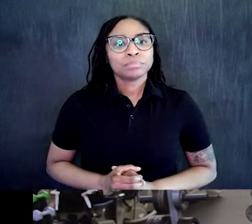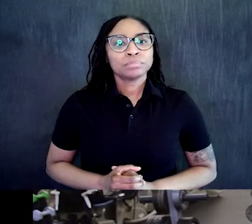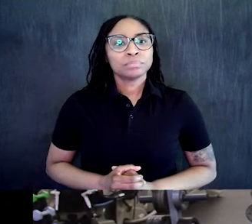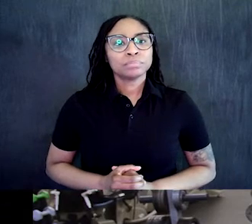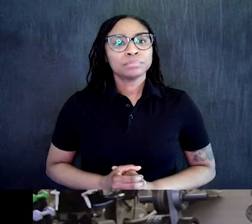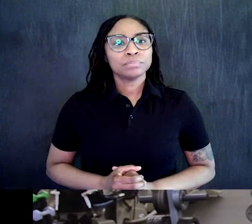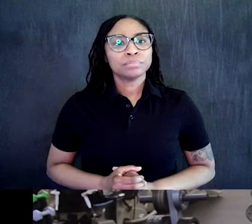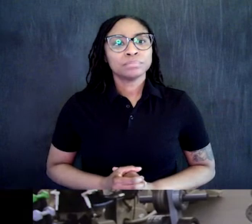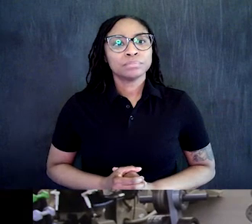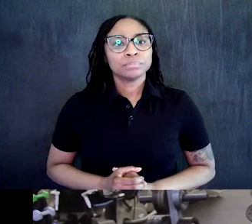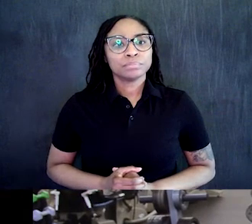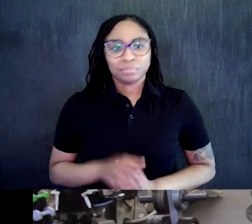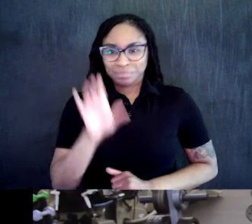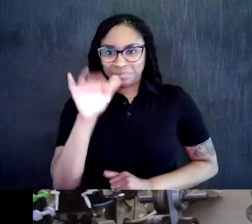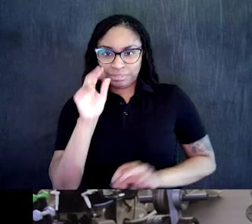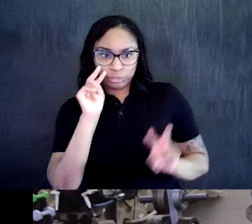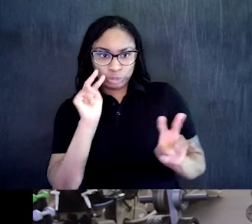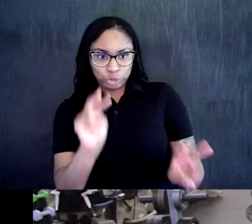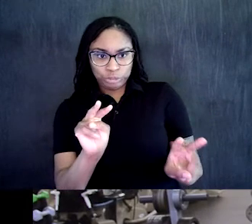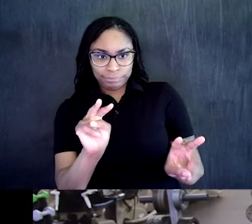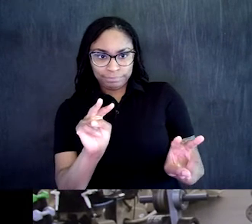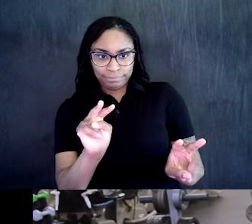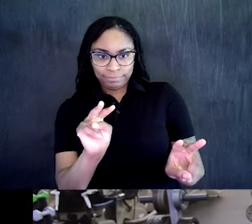all the way through. Head up, chest up.